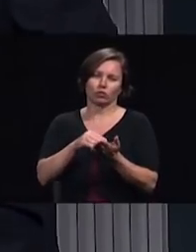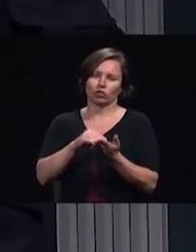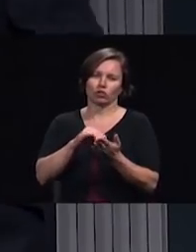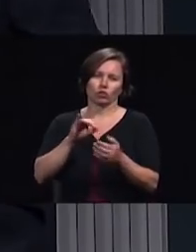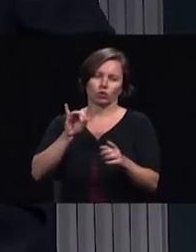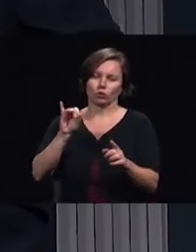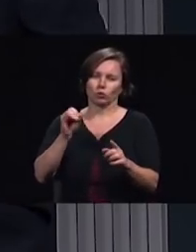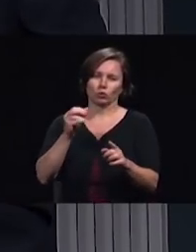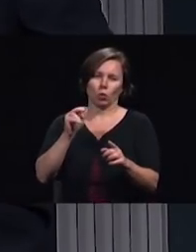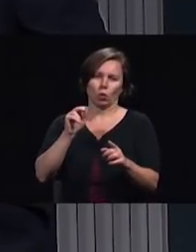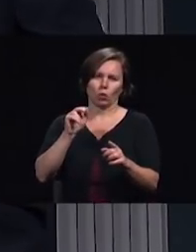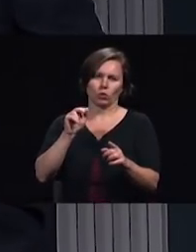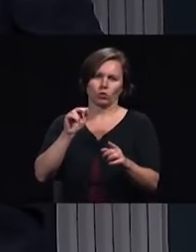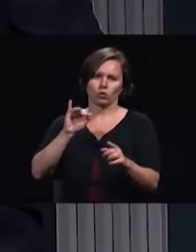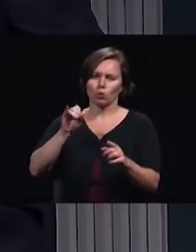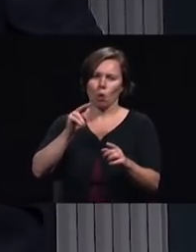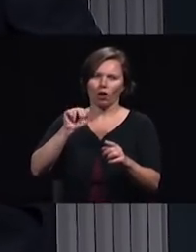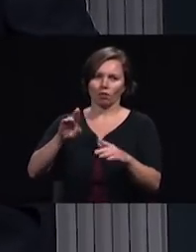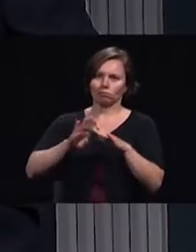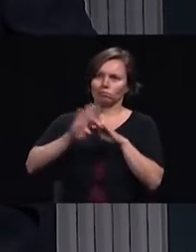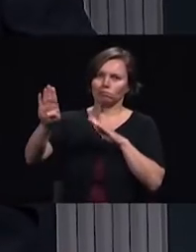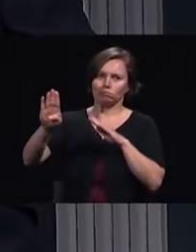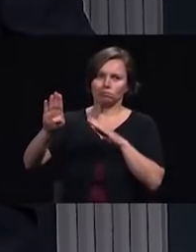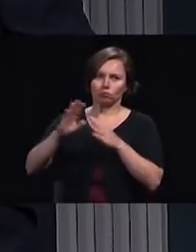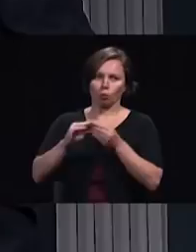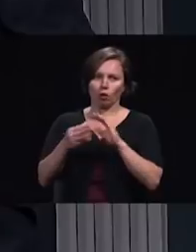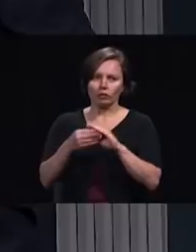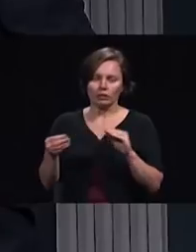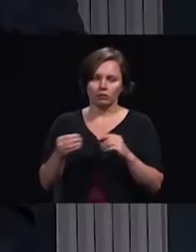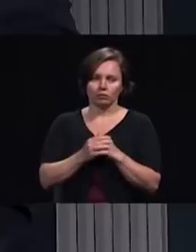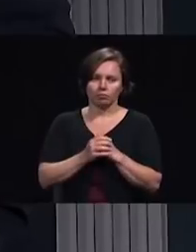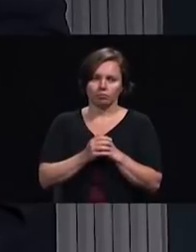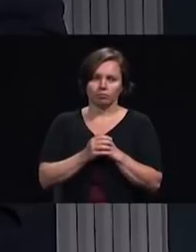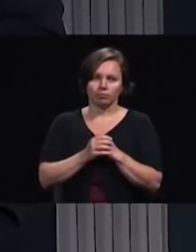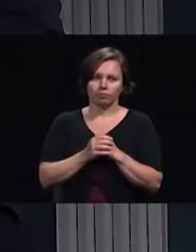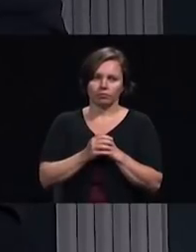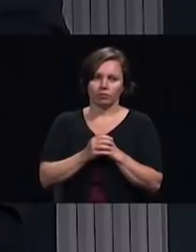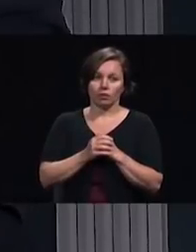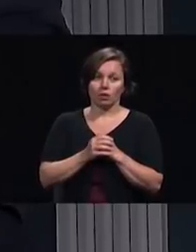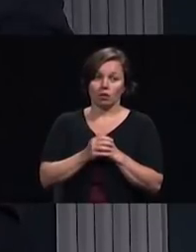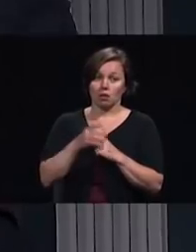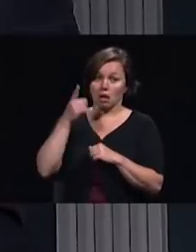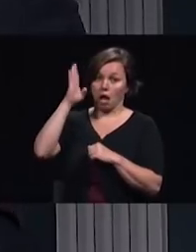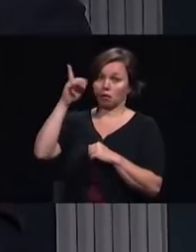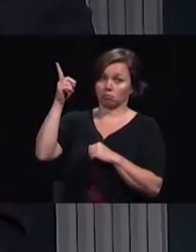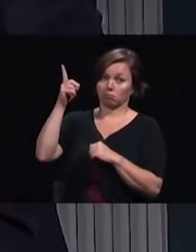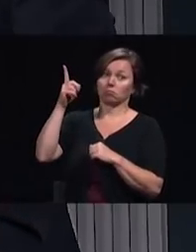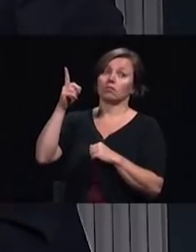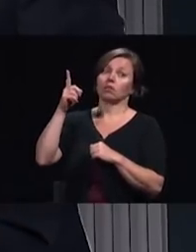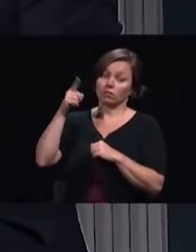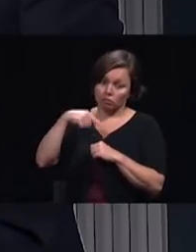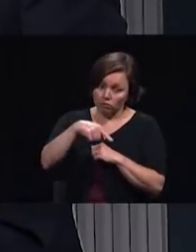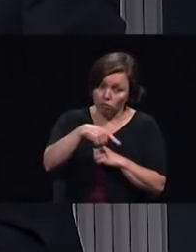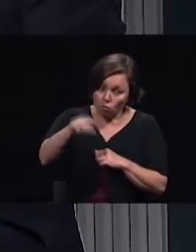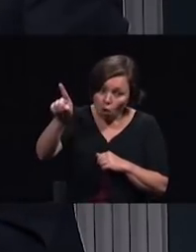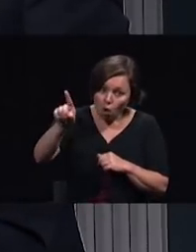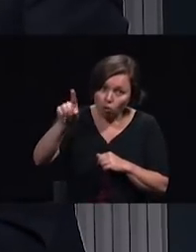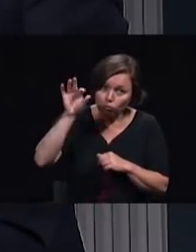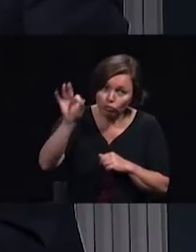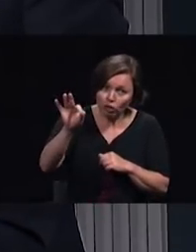disobedience that's an act of rebellion against God who said go and preach the whole message and above all